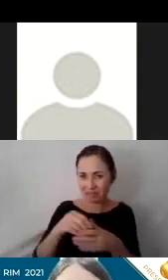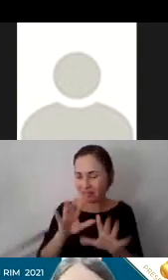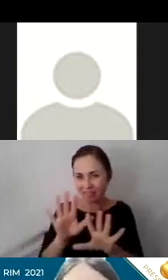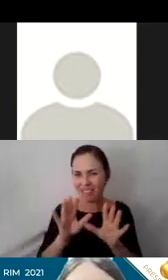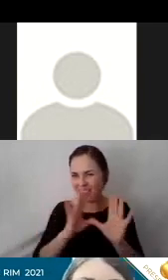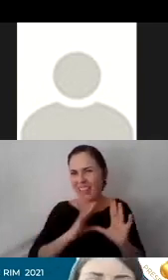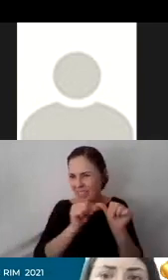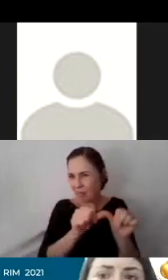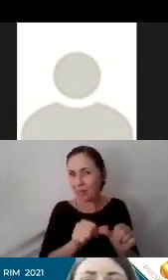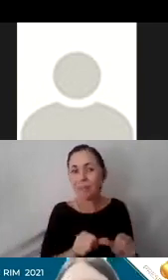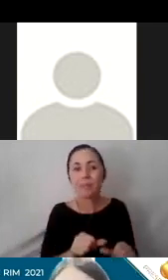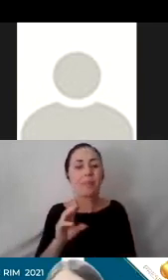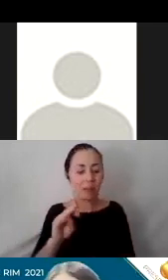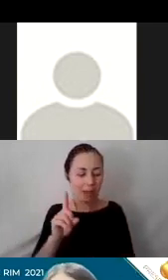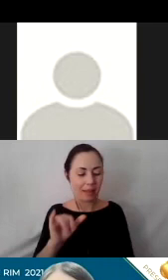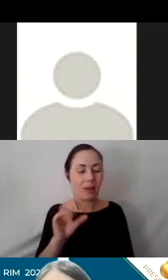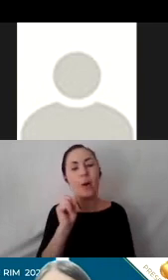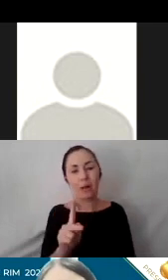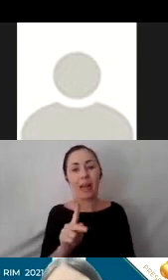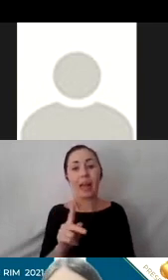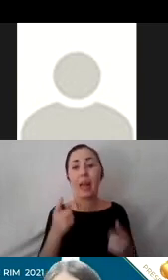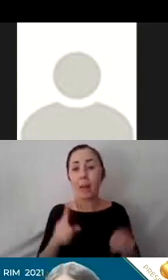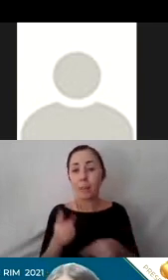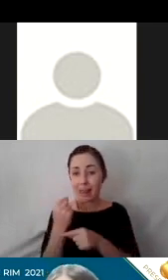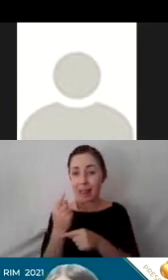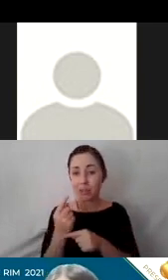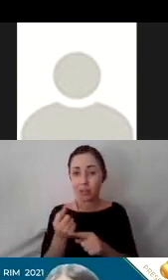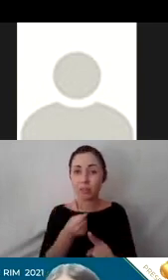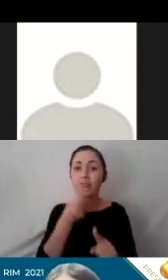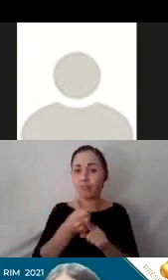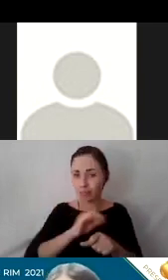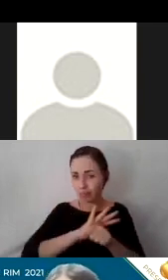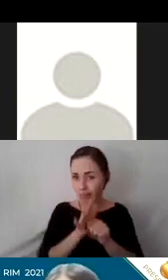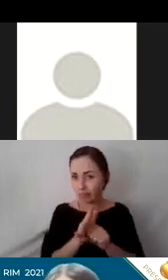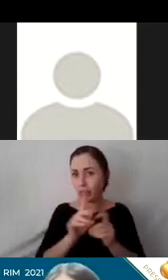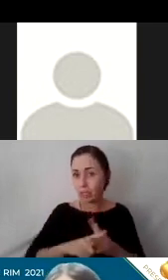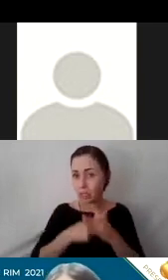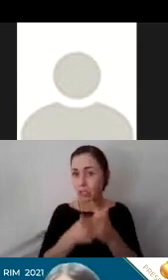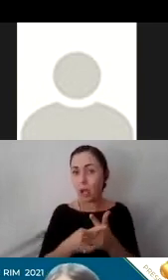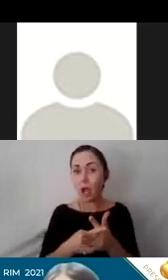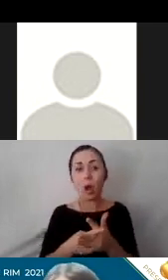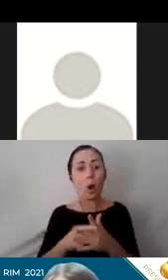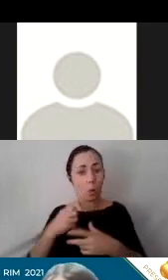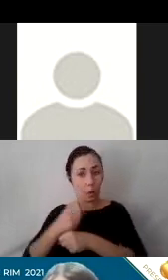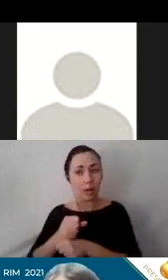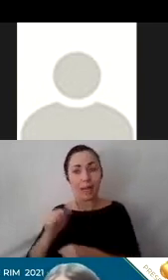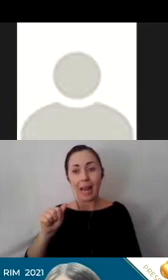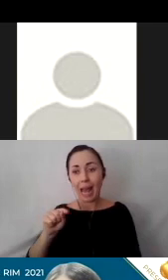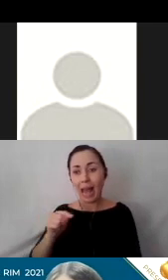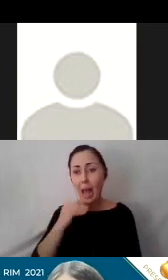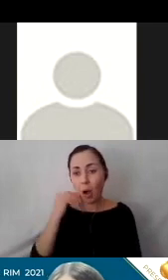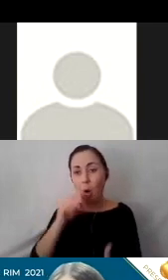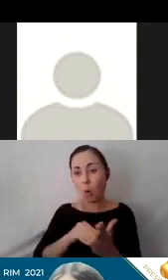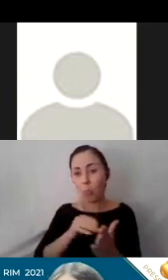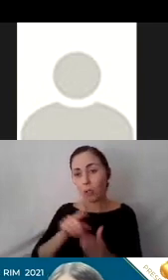Yes. Also, just to add, last year, when the pandemic did start, we did create the at home learning toolkit, which is available